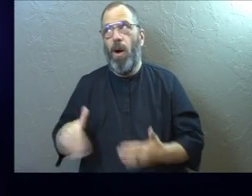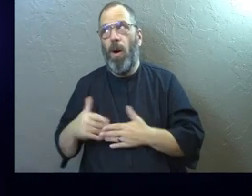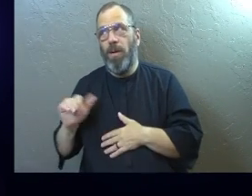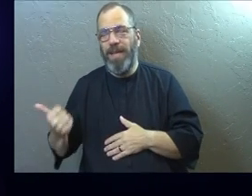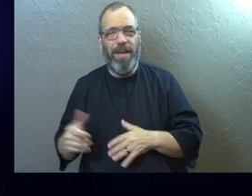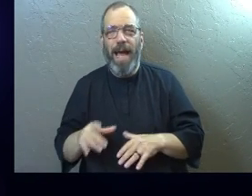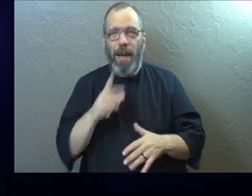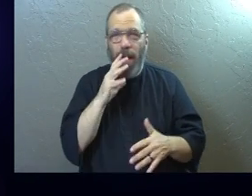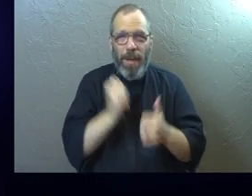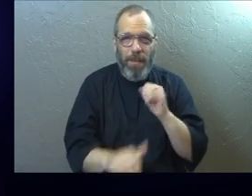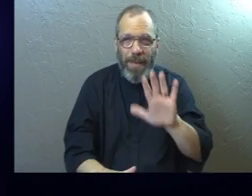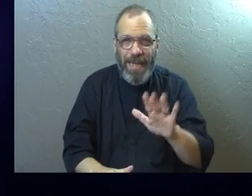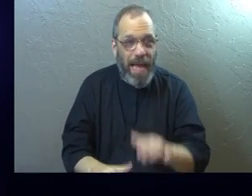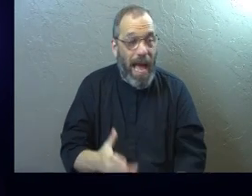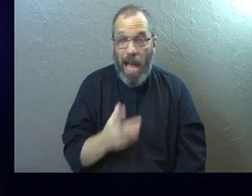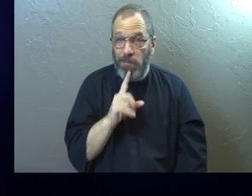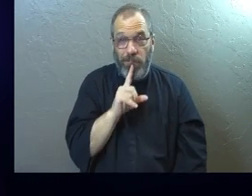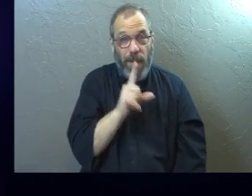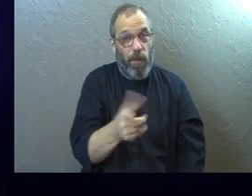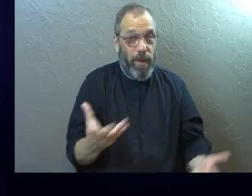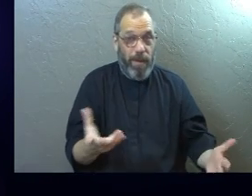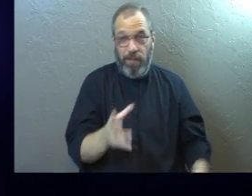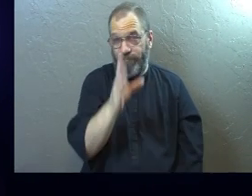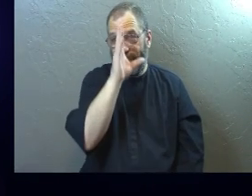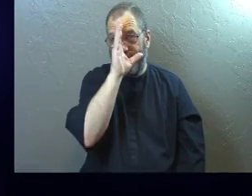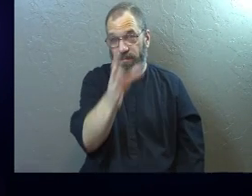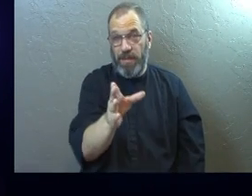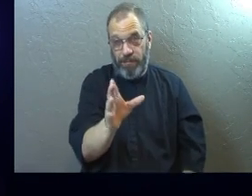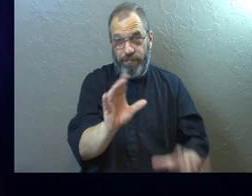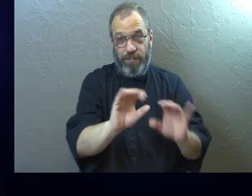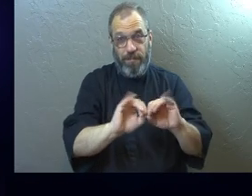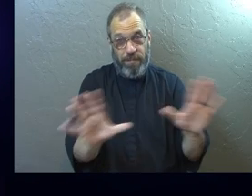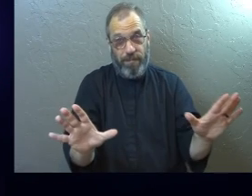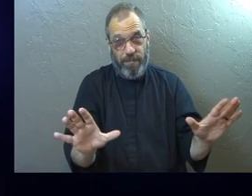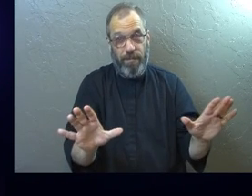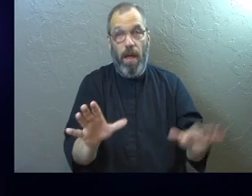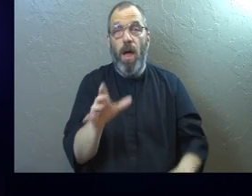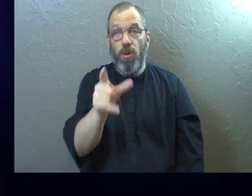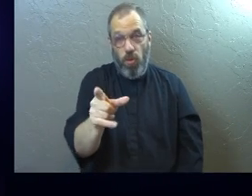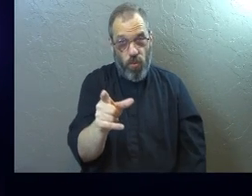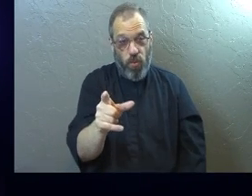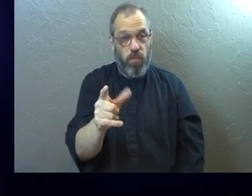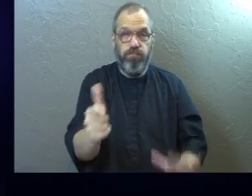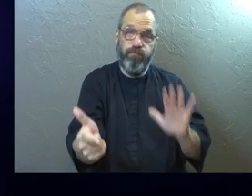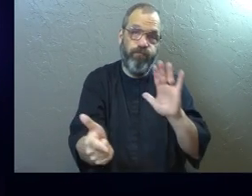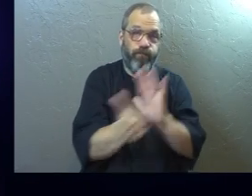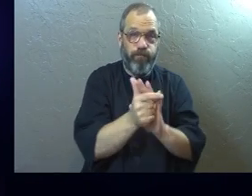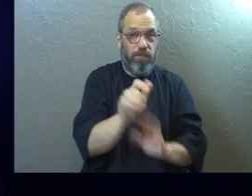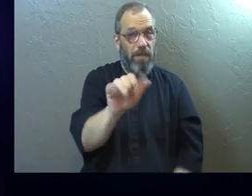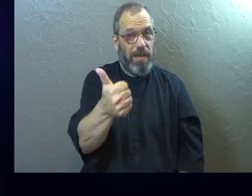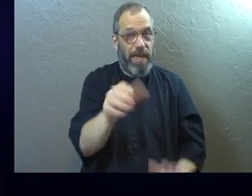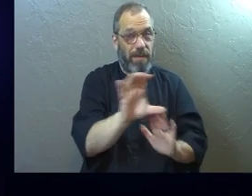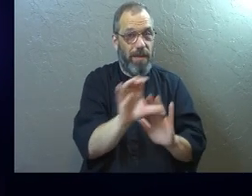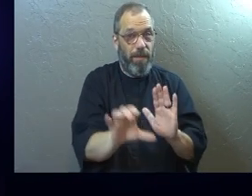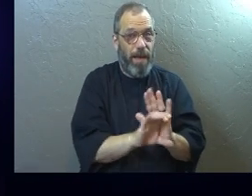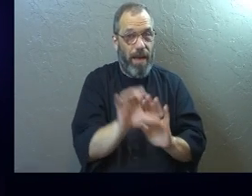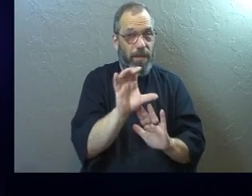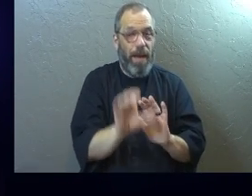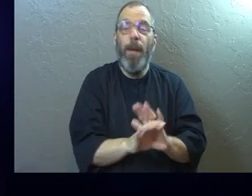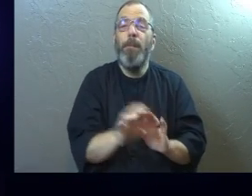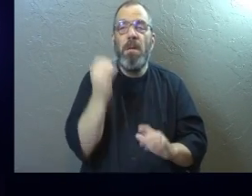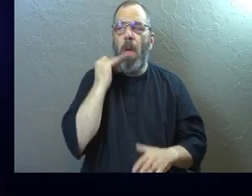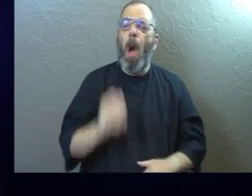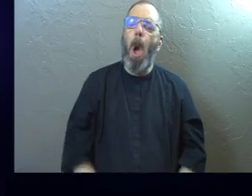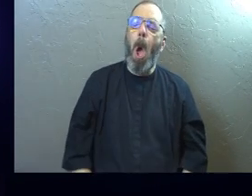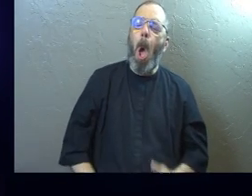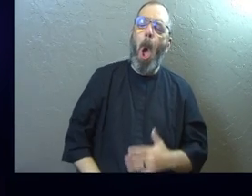I'm not trying to be mean. Just trying to be real and direct and clear. We've broken them, guys. You know, even